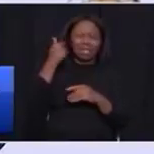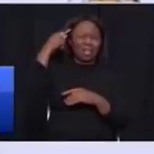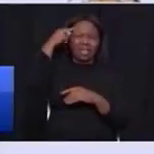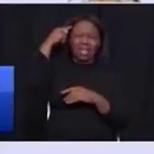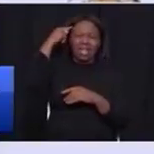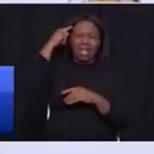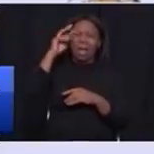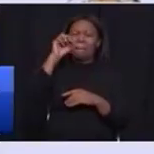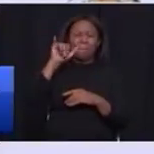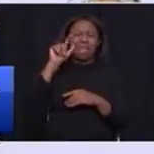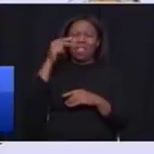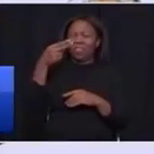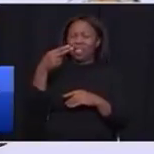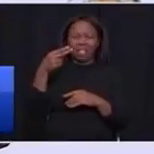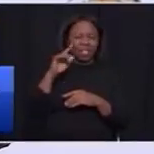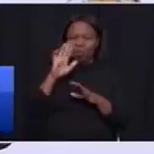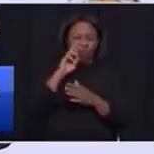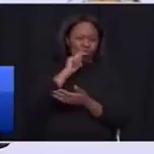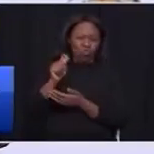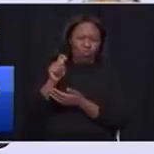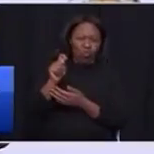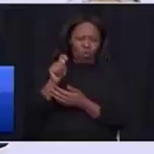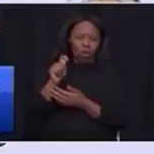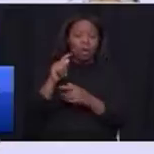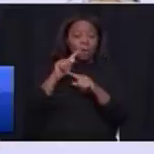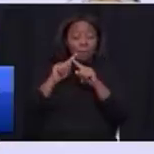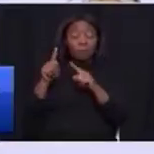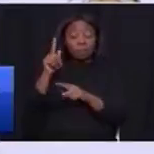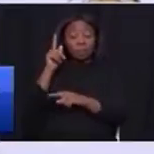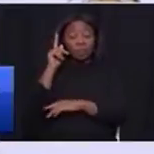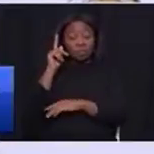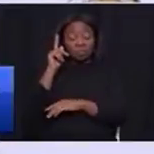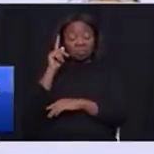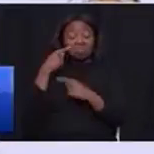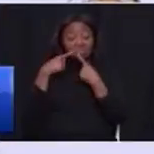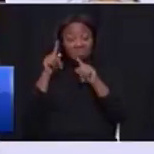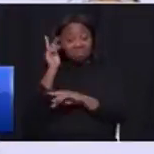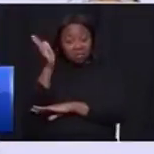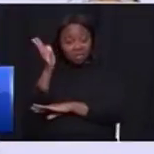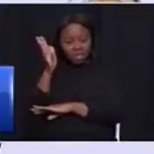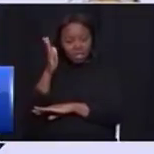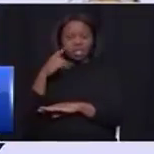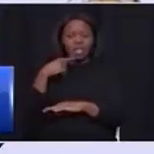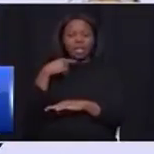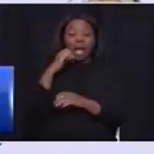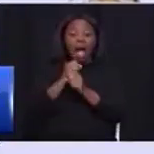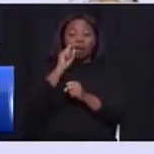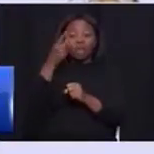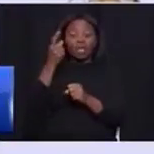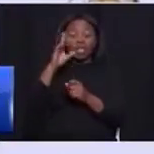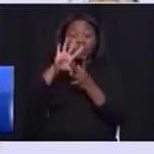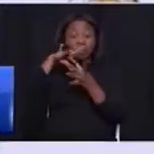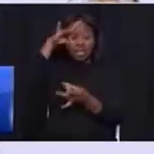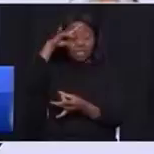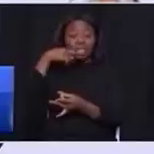During the last state of the province address, I pointed out as part of the Houghton spirit that